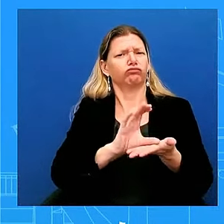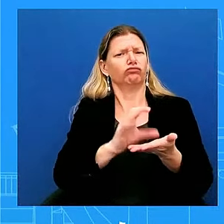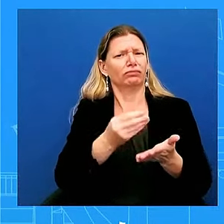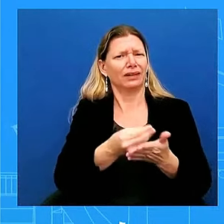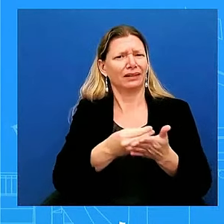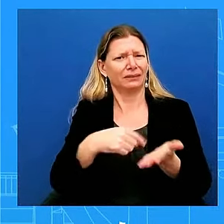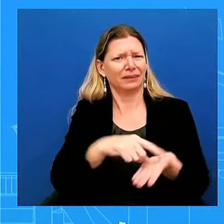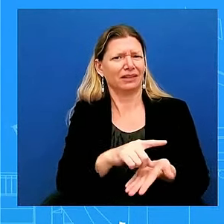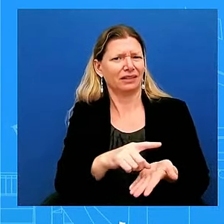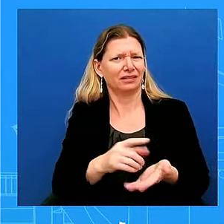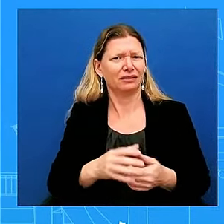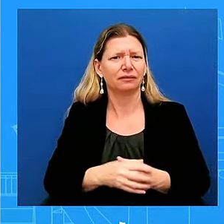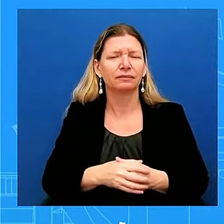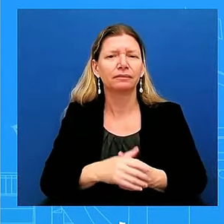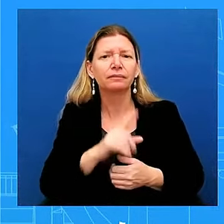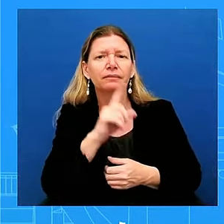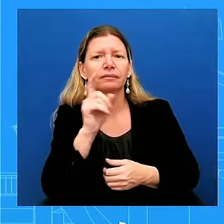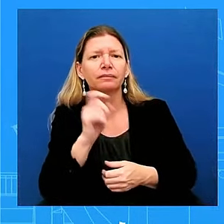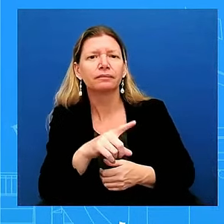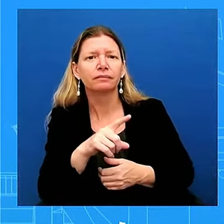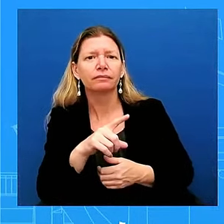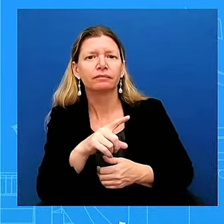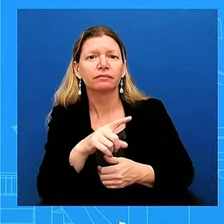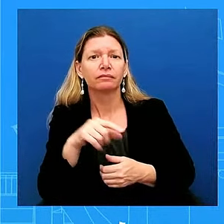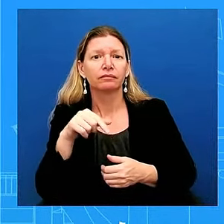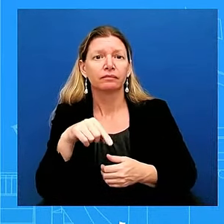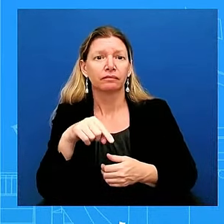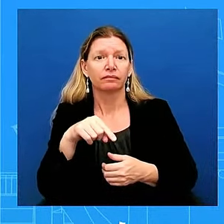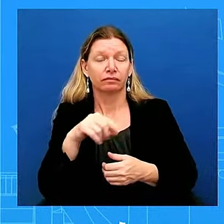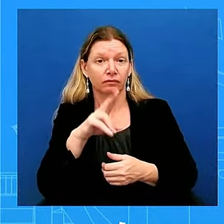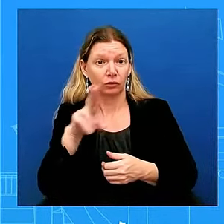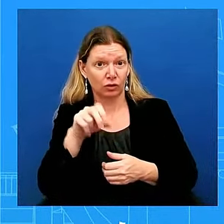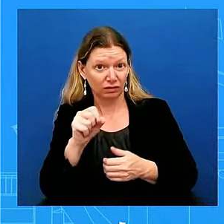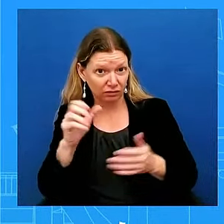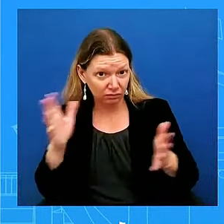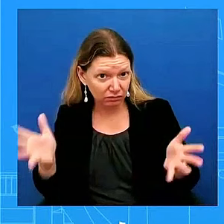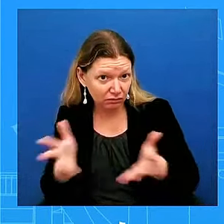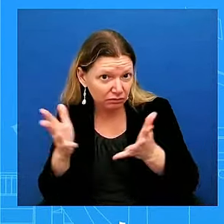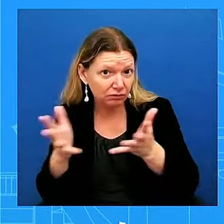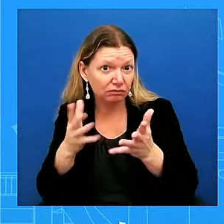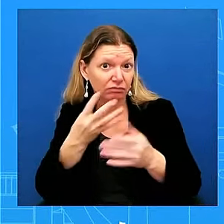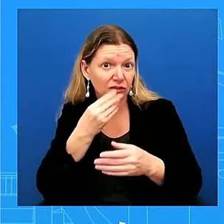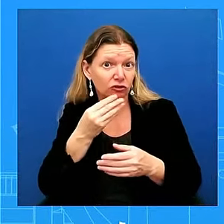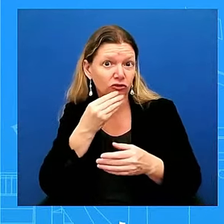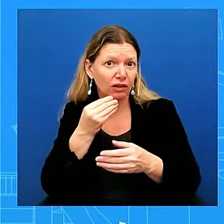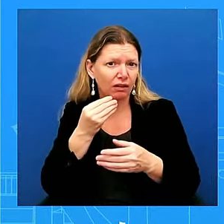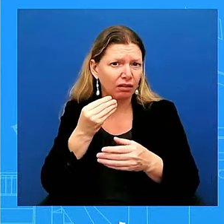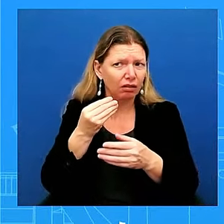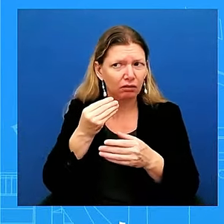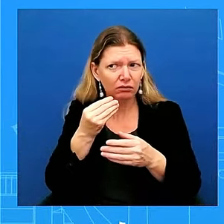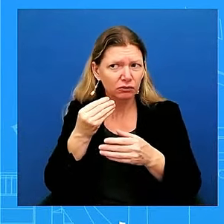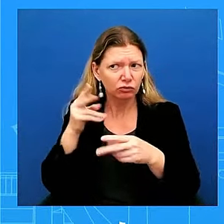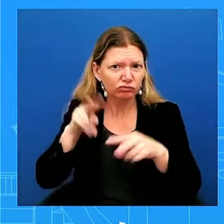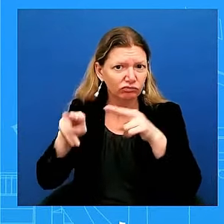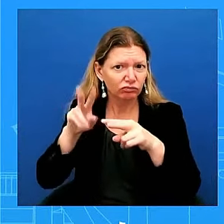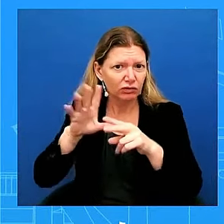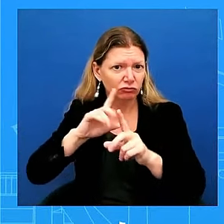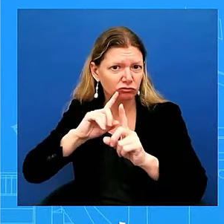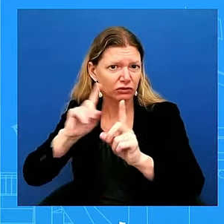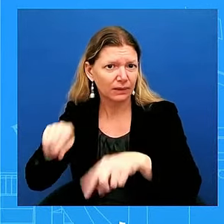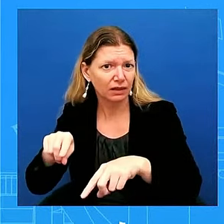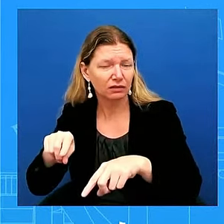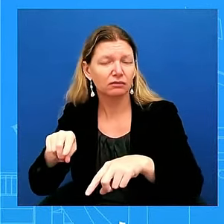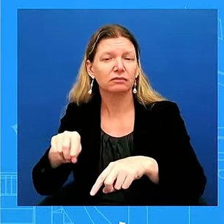Sullivan said to you all just moments ago. We're going to continue the conversations. We're going to – there will be